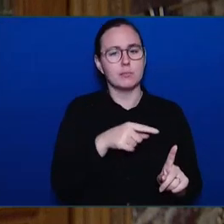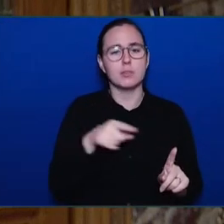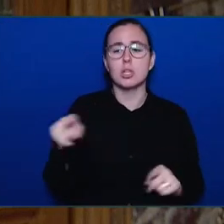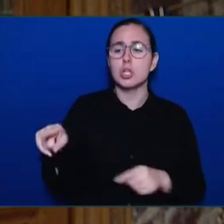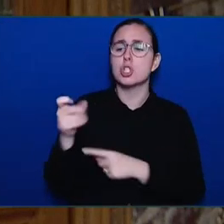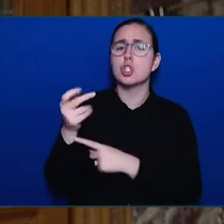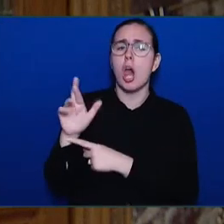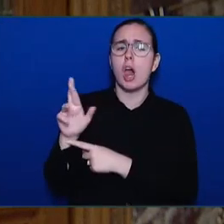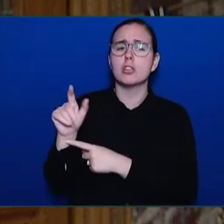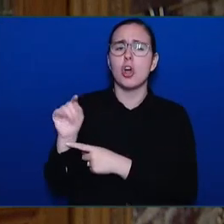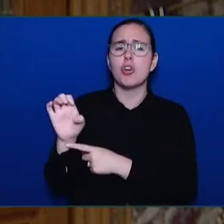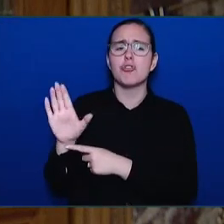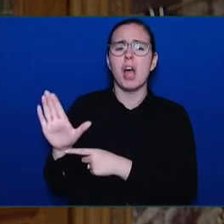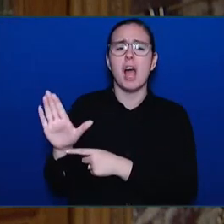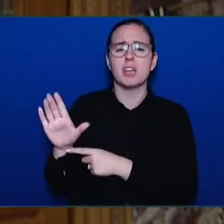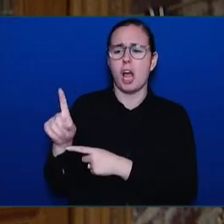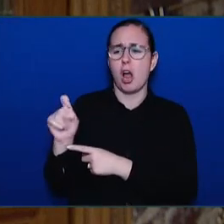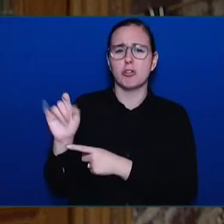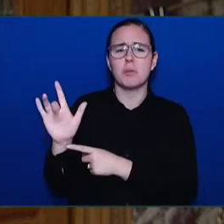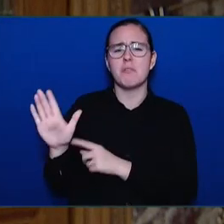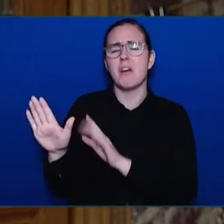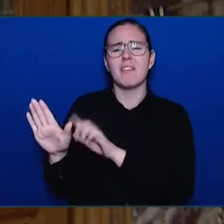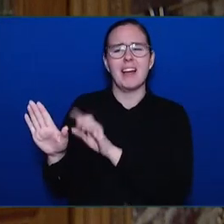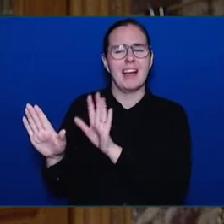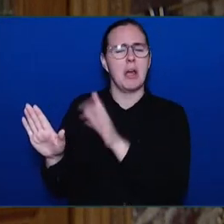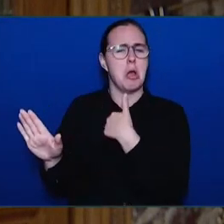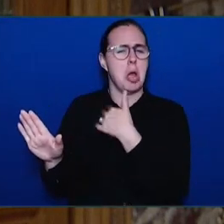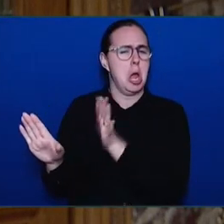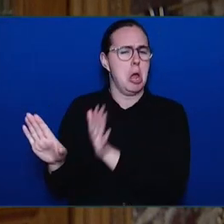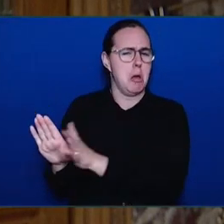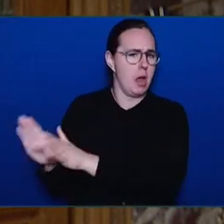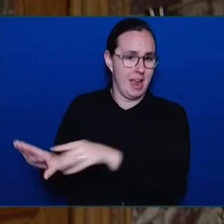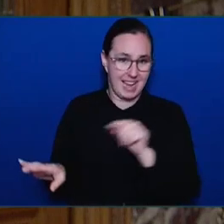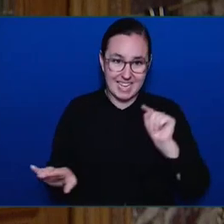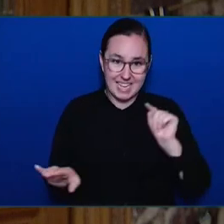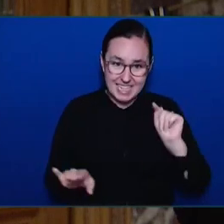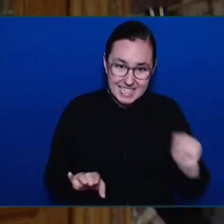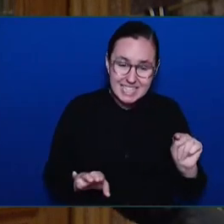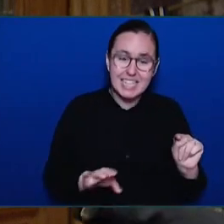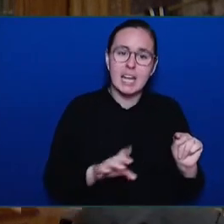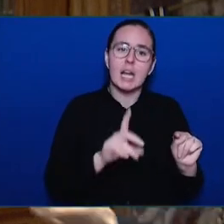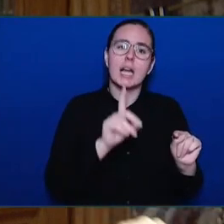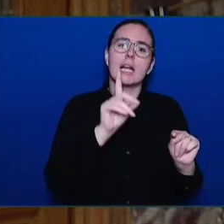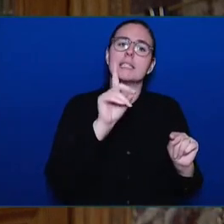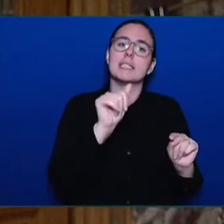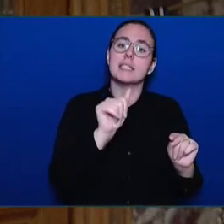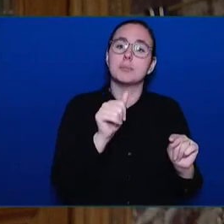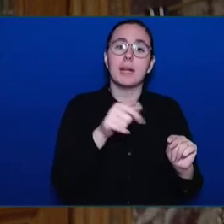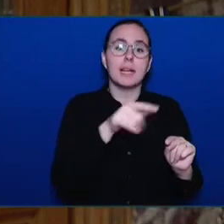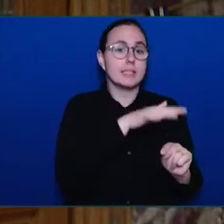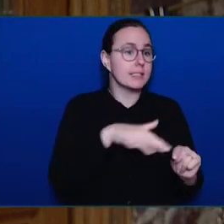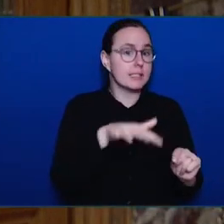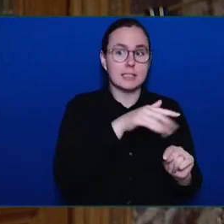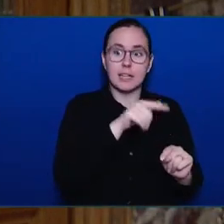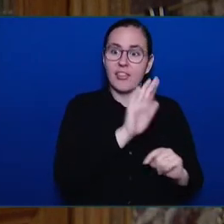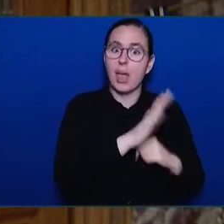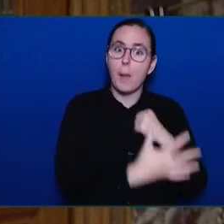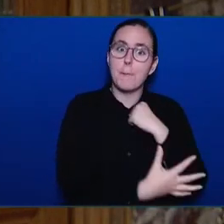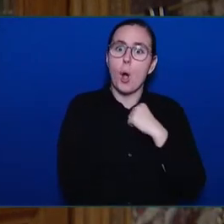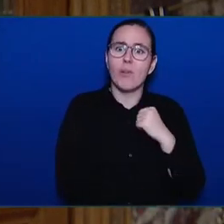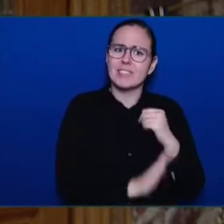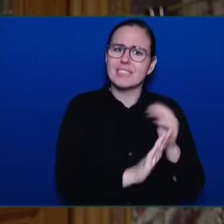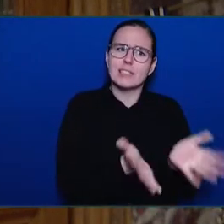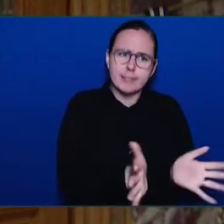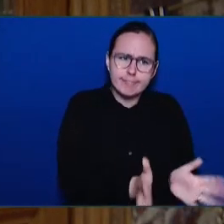disabilities are lifted out of poverty. This is the difference between status quo and leadership. And another thing is clear,